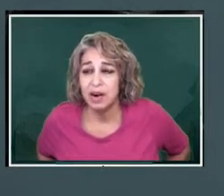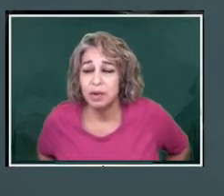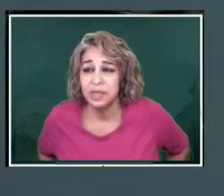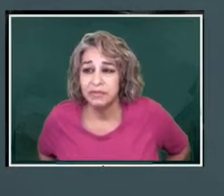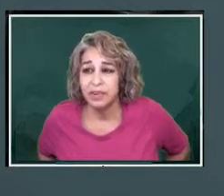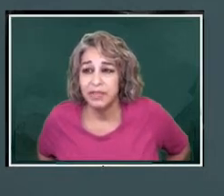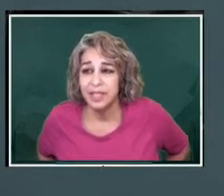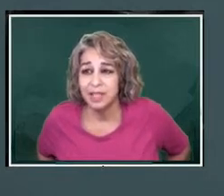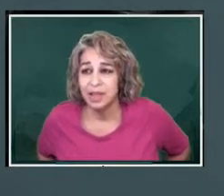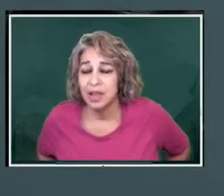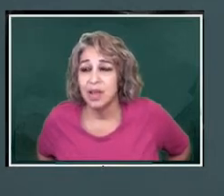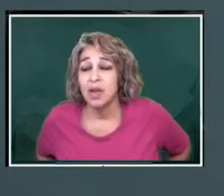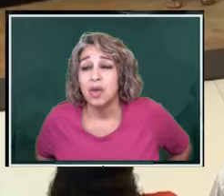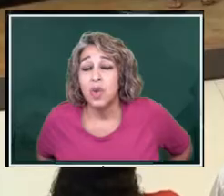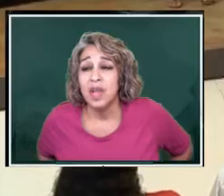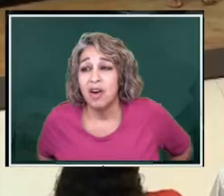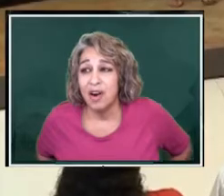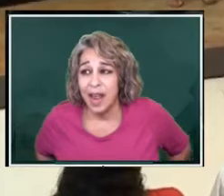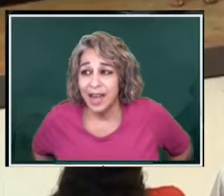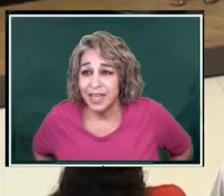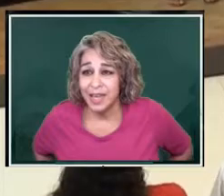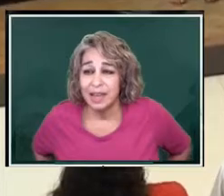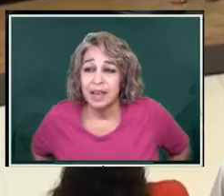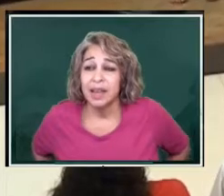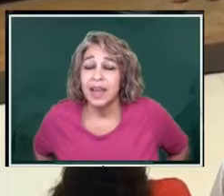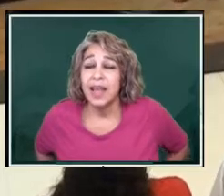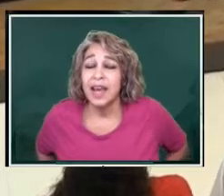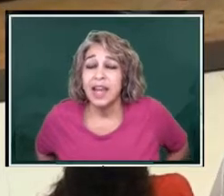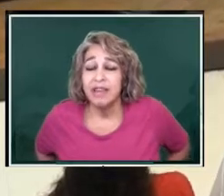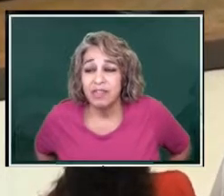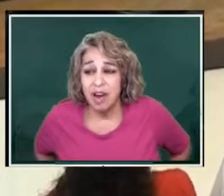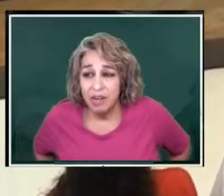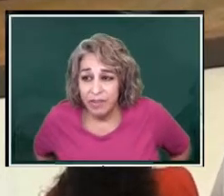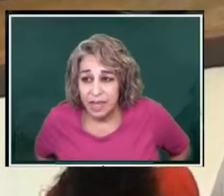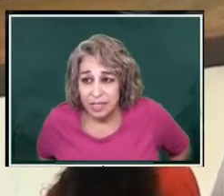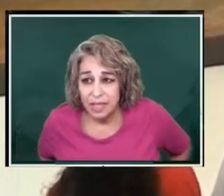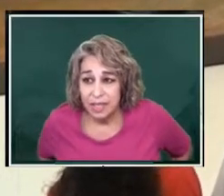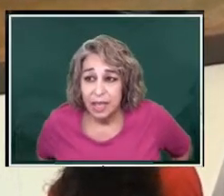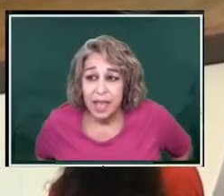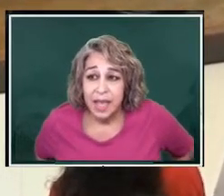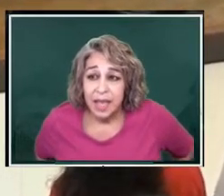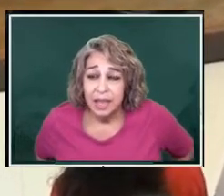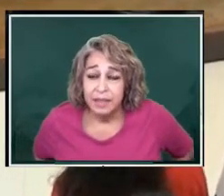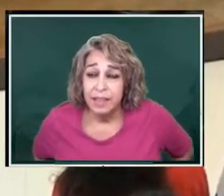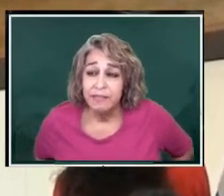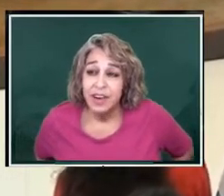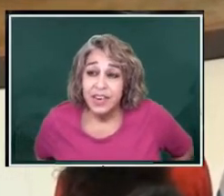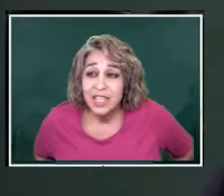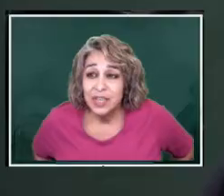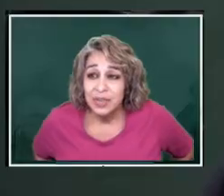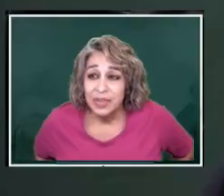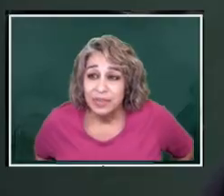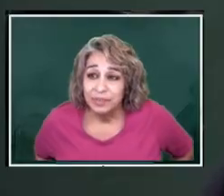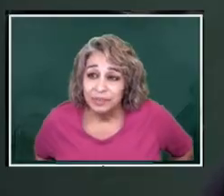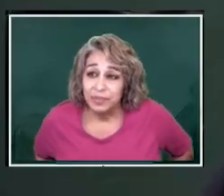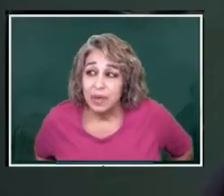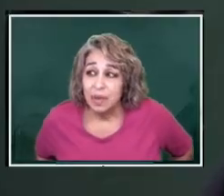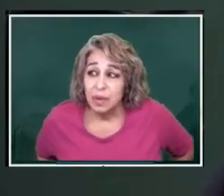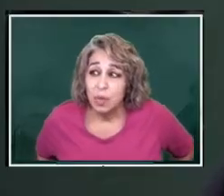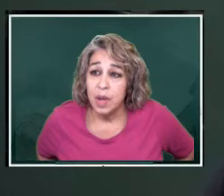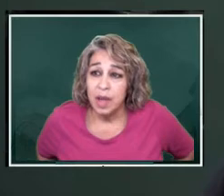folding our arms in front of us. We are acting. And I have confidence that very soon,